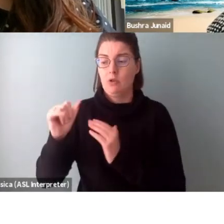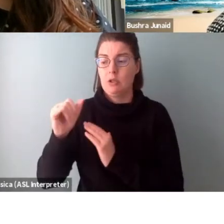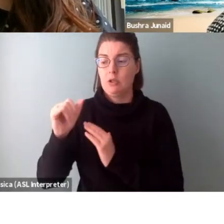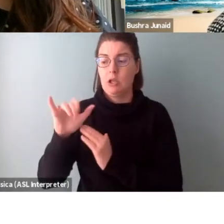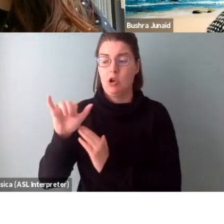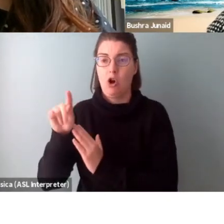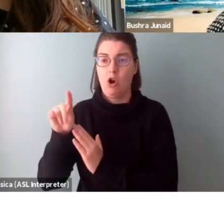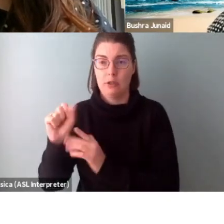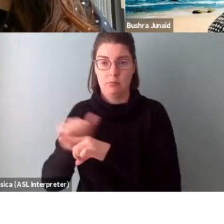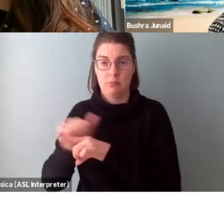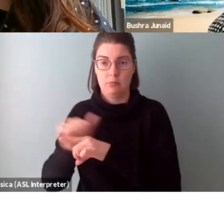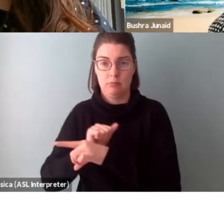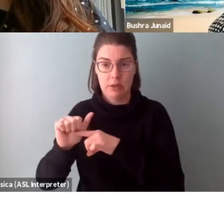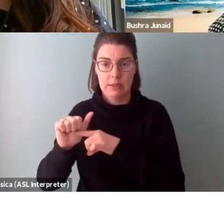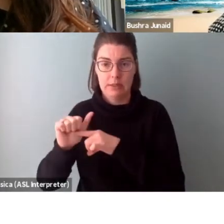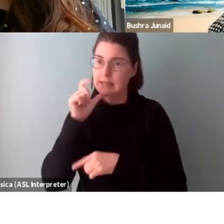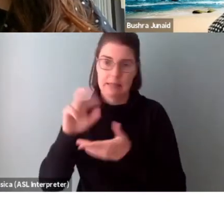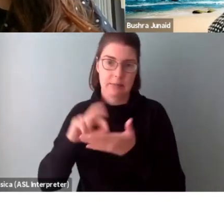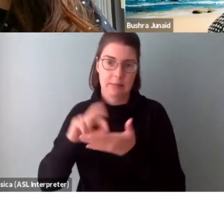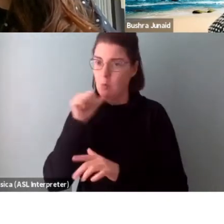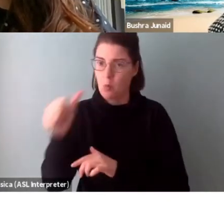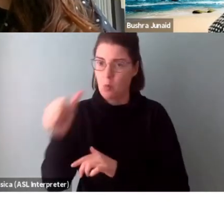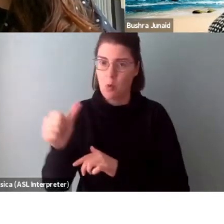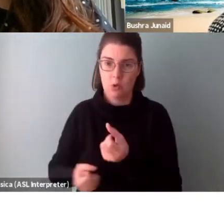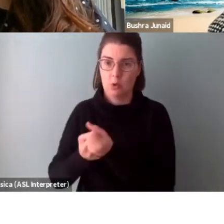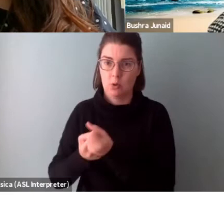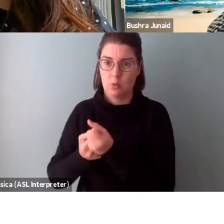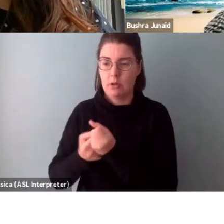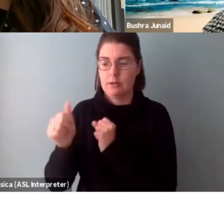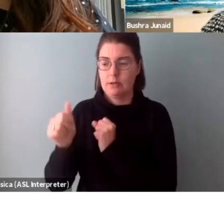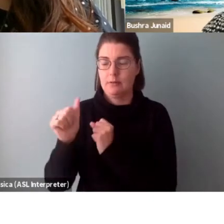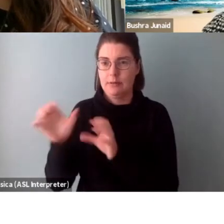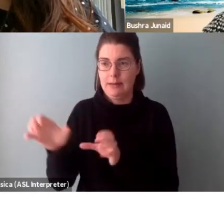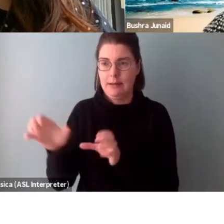doesn't mean that you won't, they won't support activity that isn't disability related.